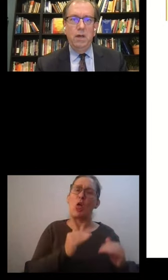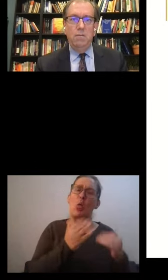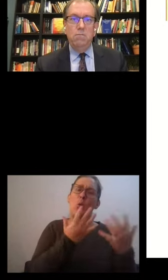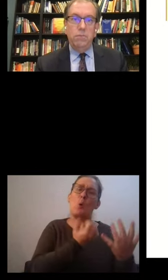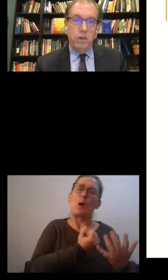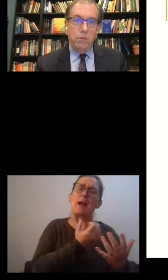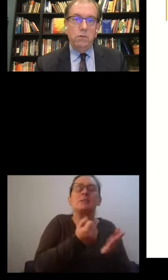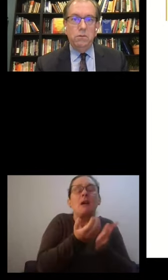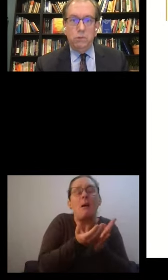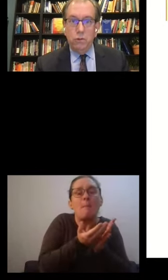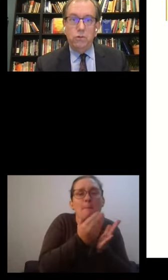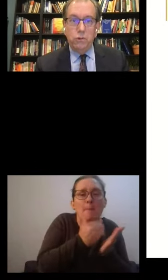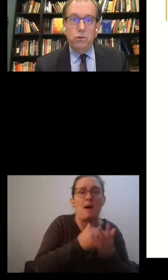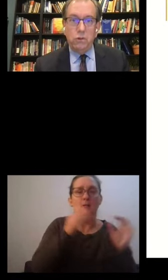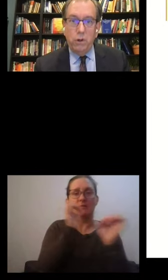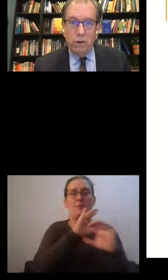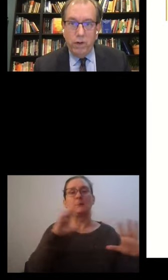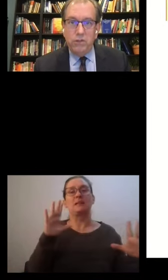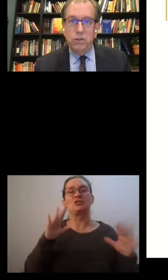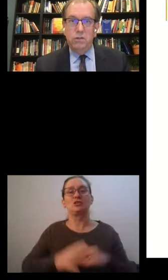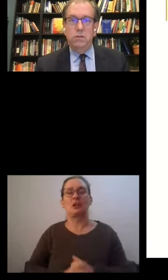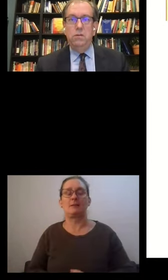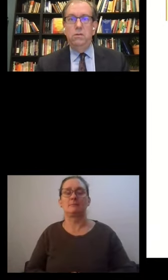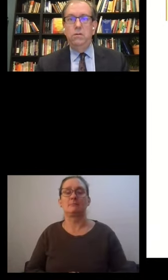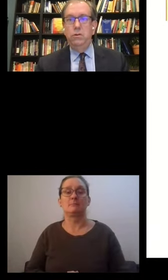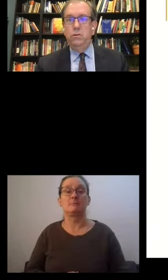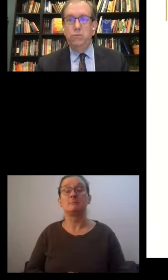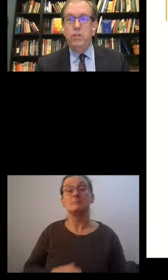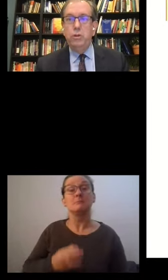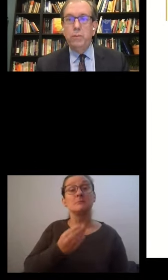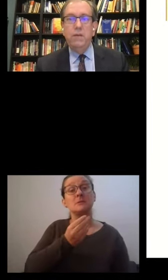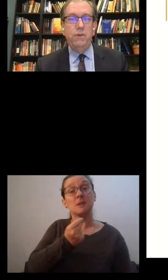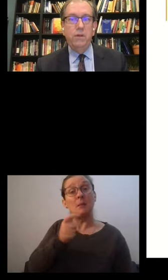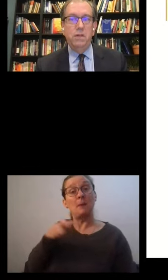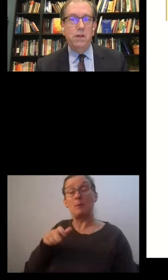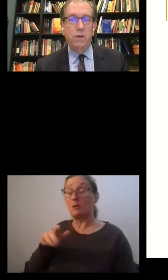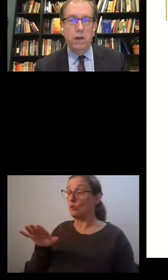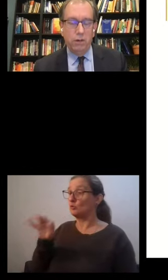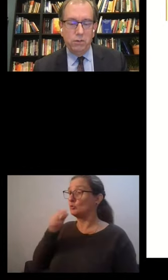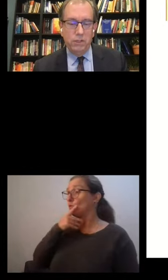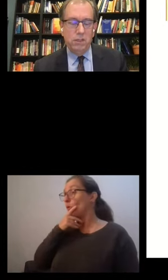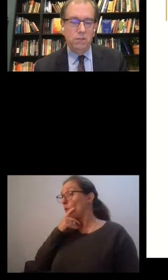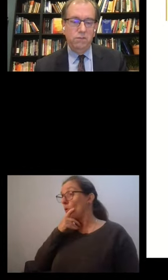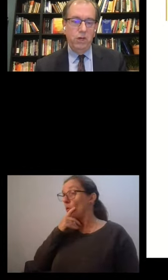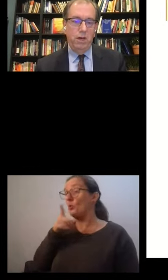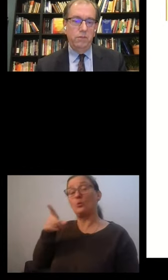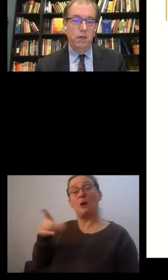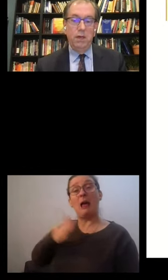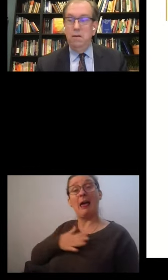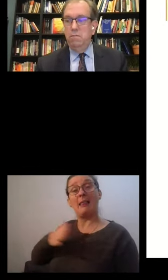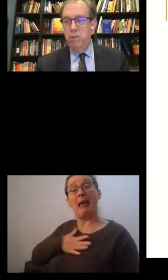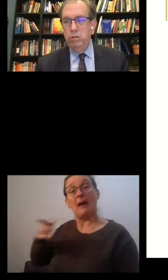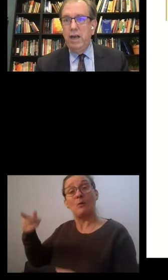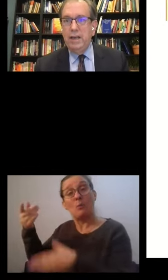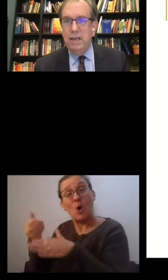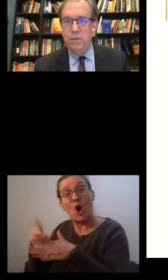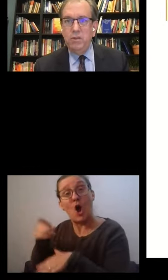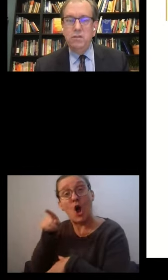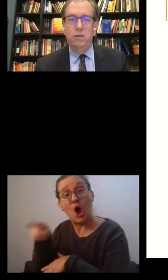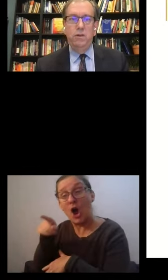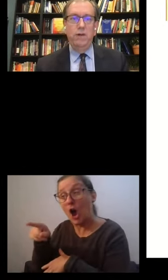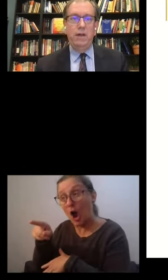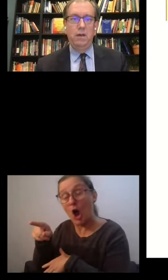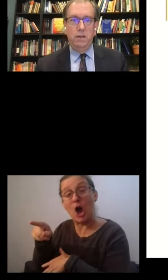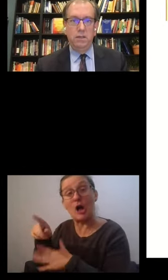People do choose lower wages due to richer benefits and other characteristics of jobs. Most